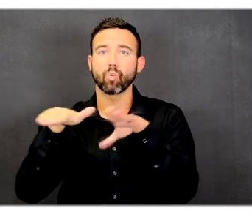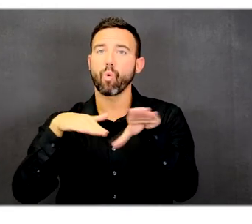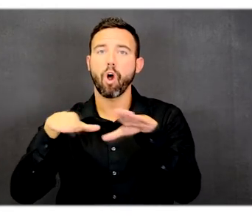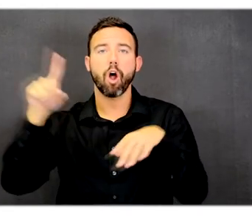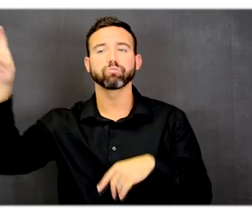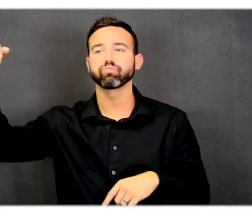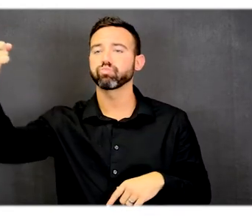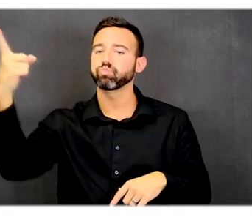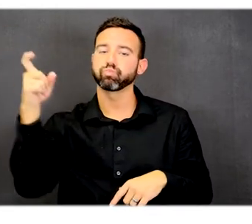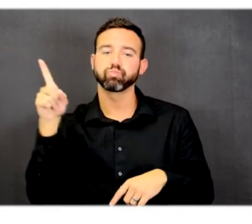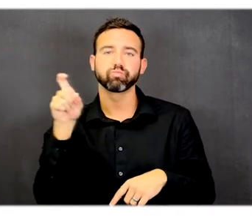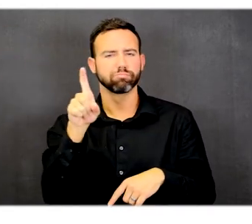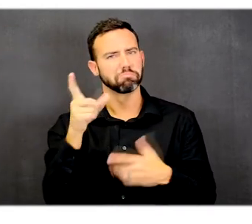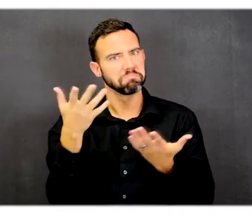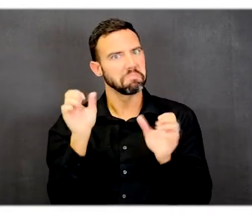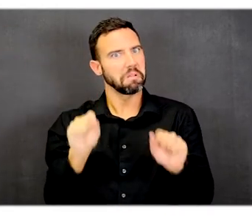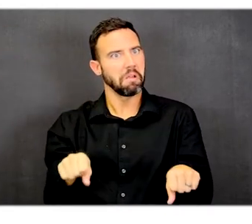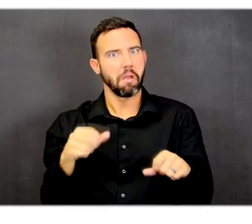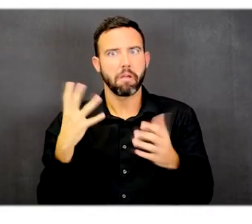exercise.